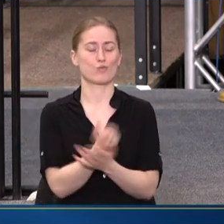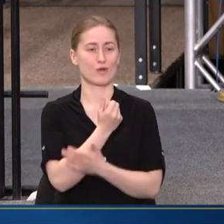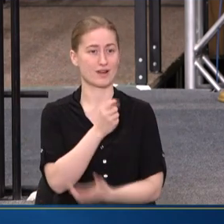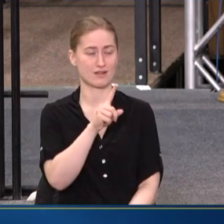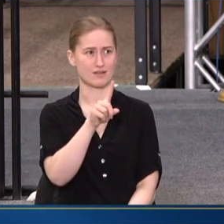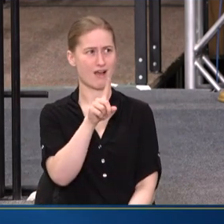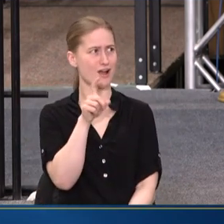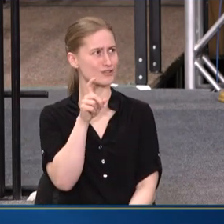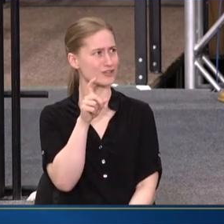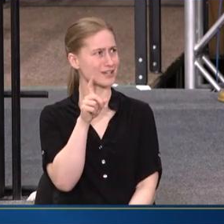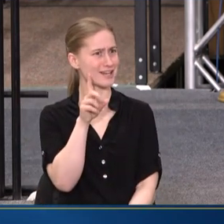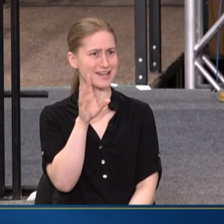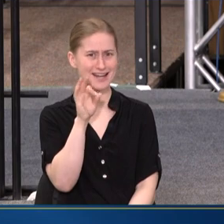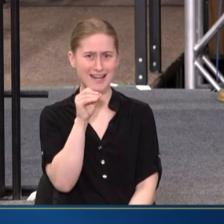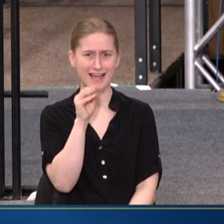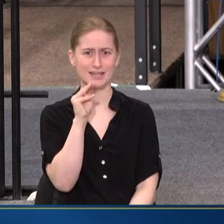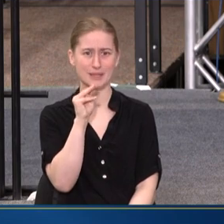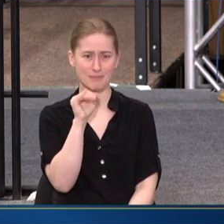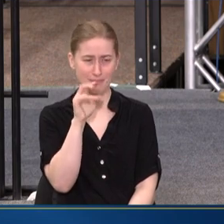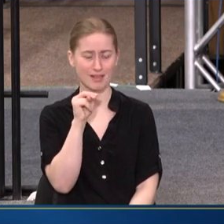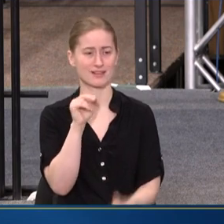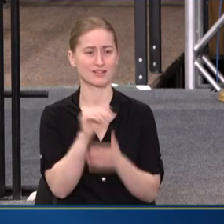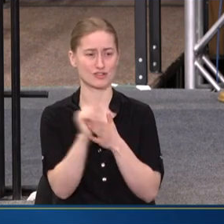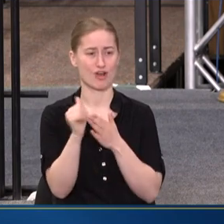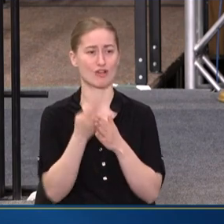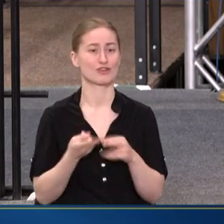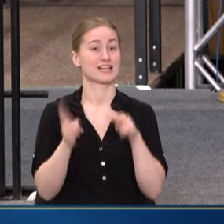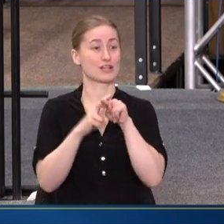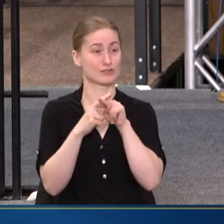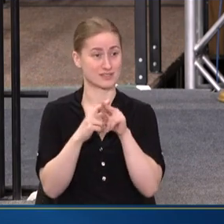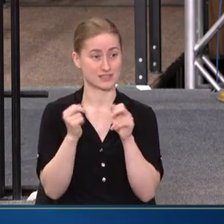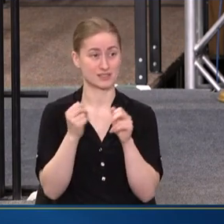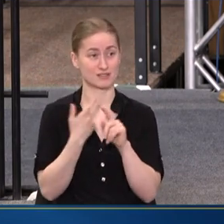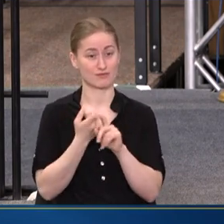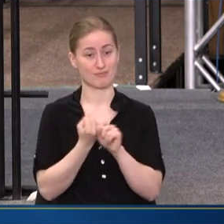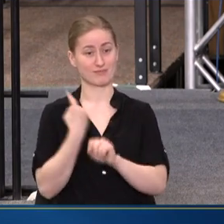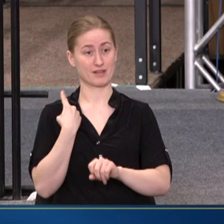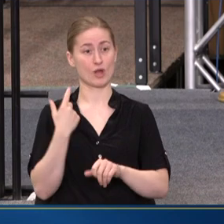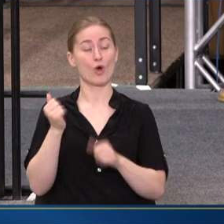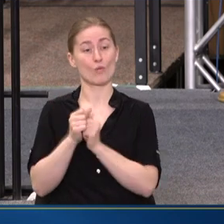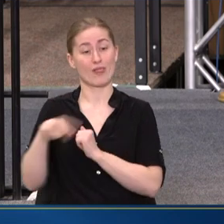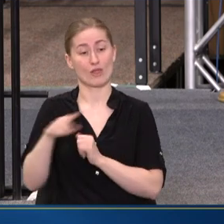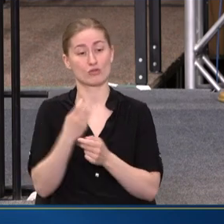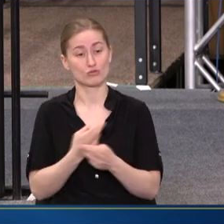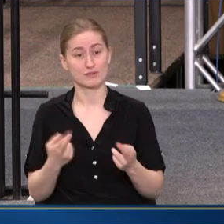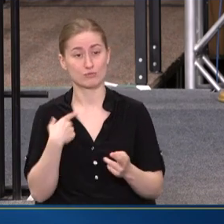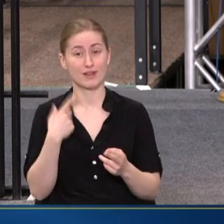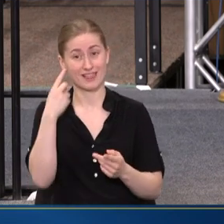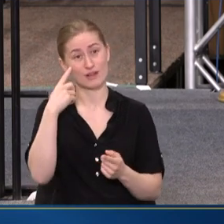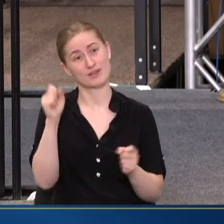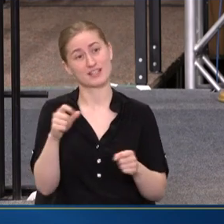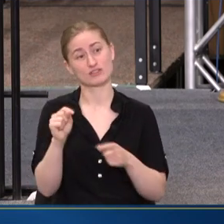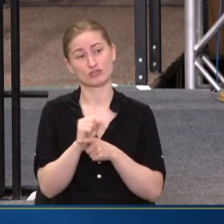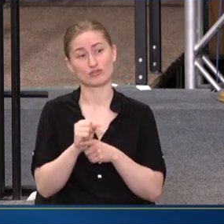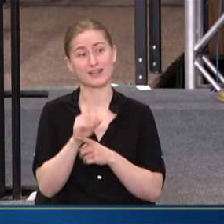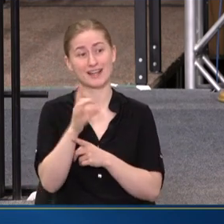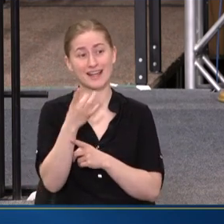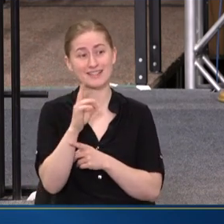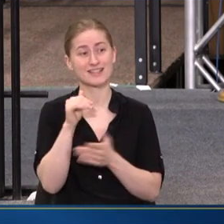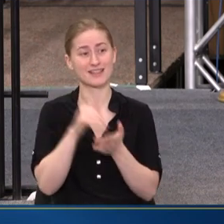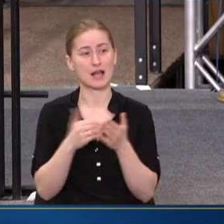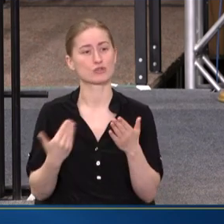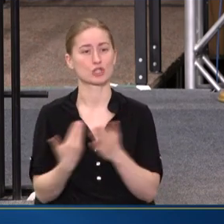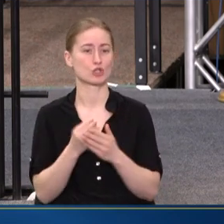$190 MILLION INCREASE. WITH THOSE RESOURCES WE ANTICIPATE THAT WE COULD TRAIN 18,000 NEW PROVIDERS.